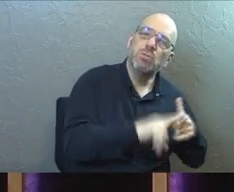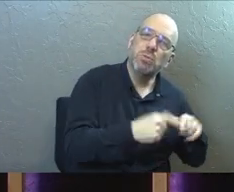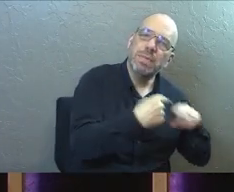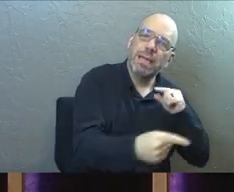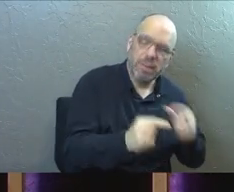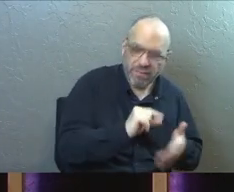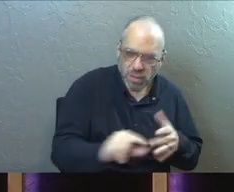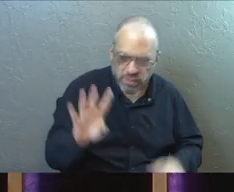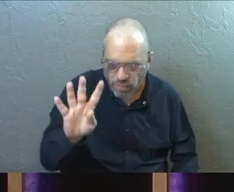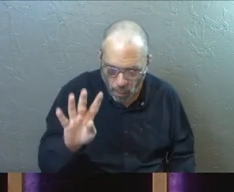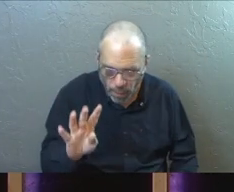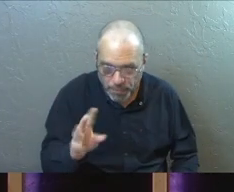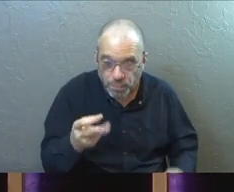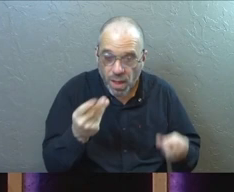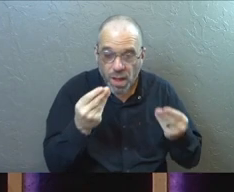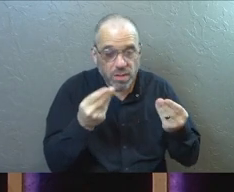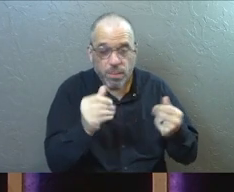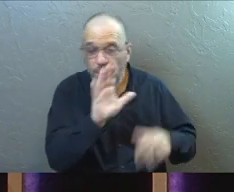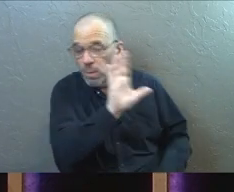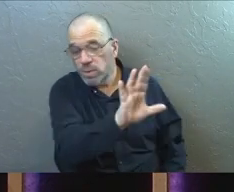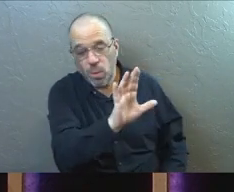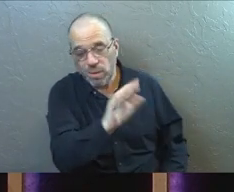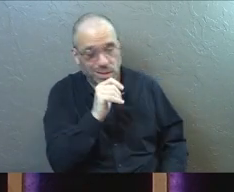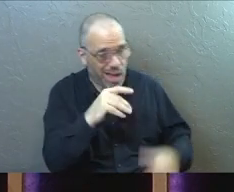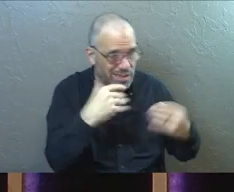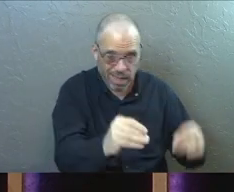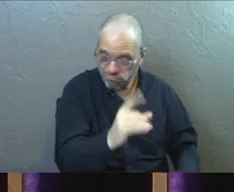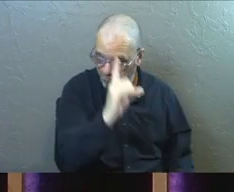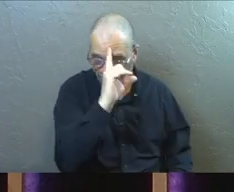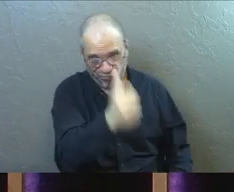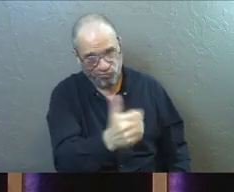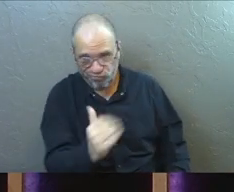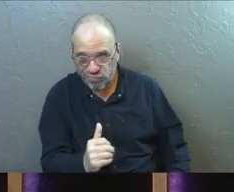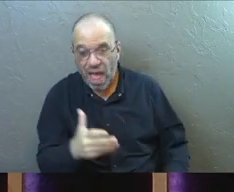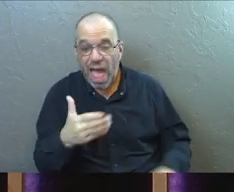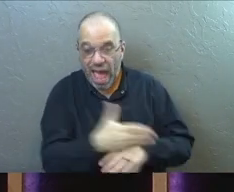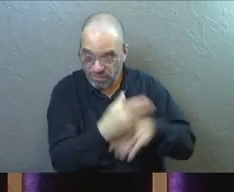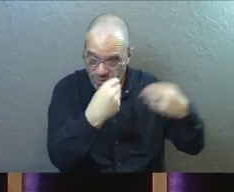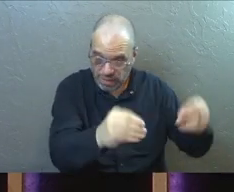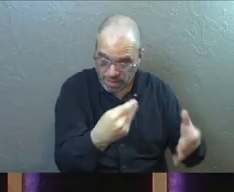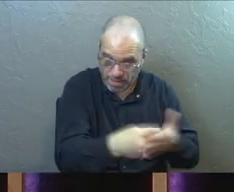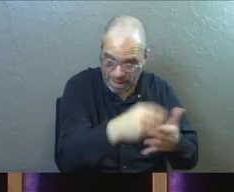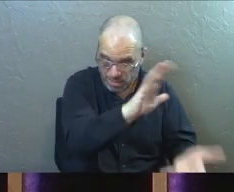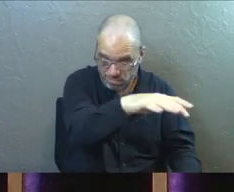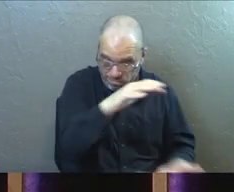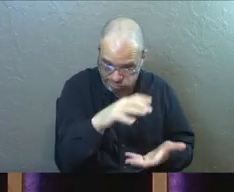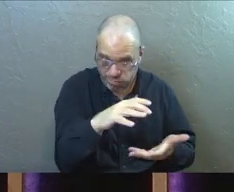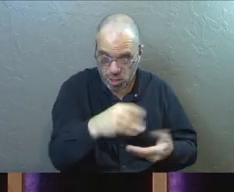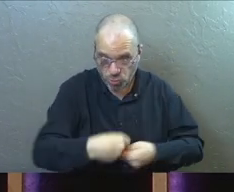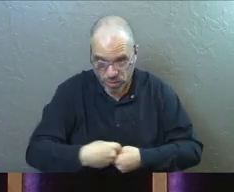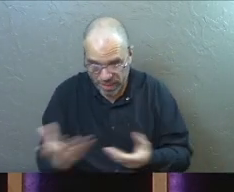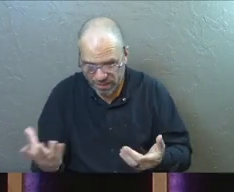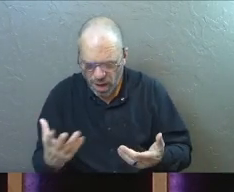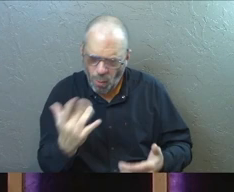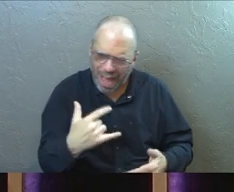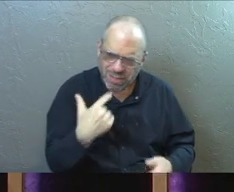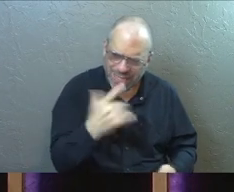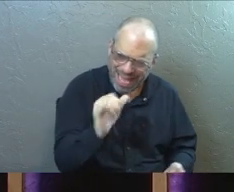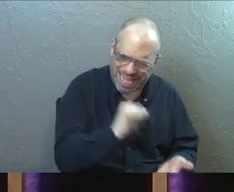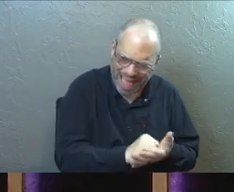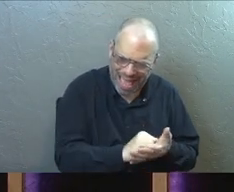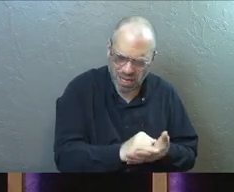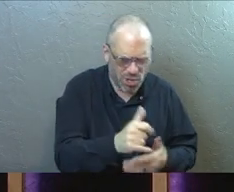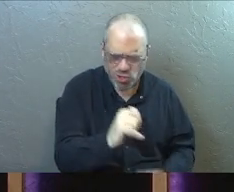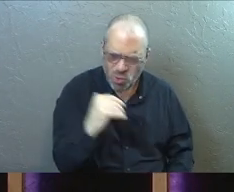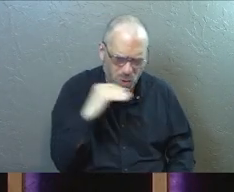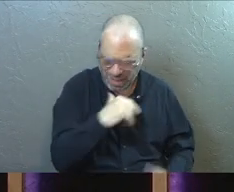Verse four, the property was yours to sell or not sell as you wish. And after selling it, the money was also yours to give away. How could you do a thing